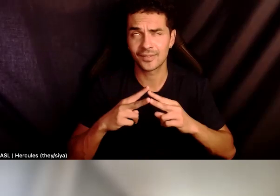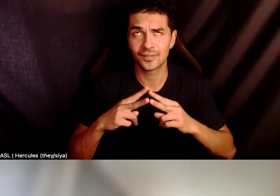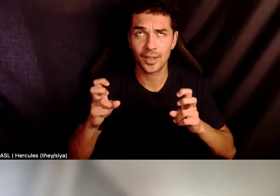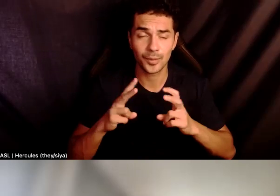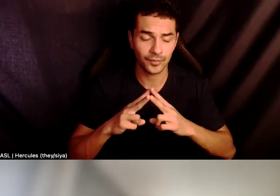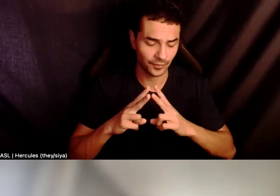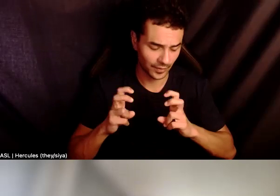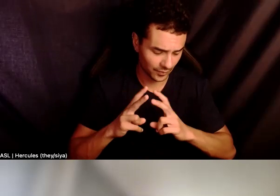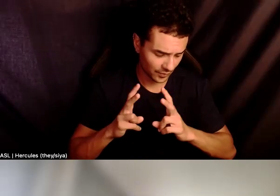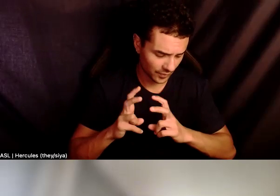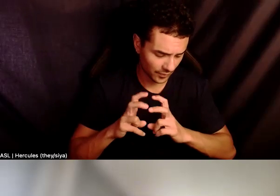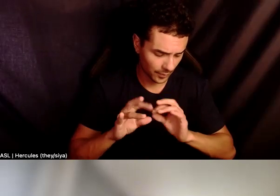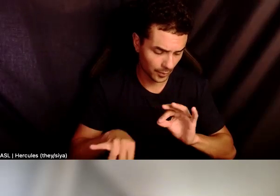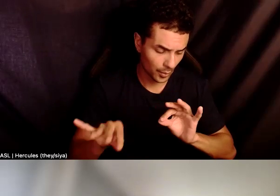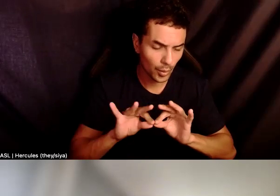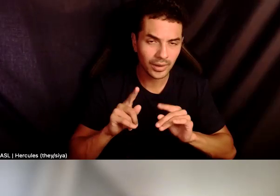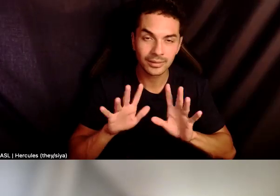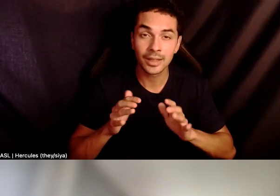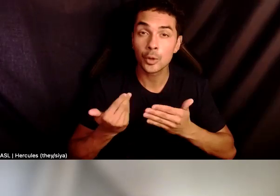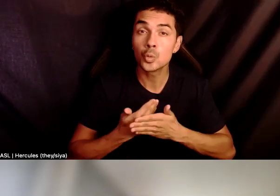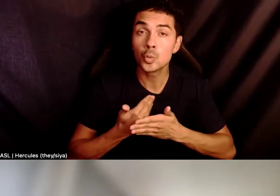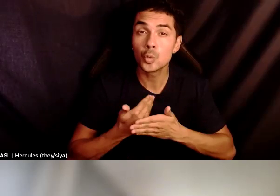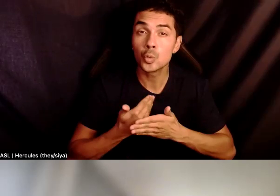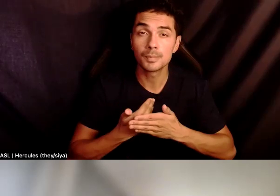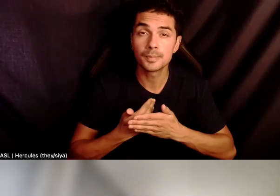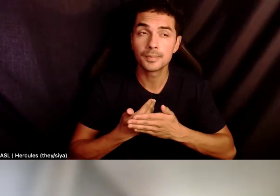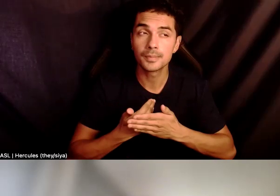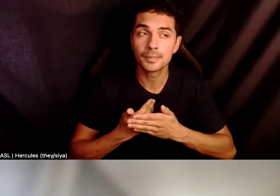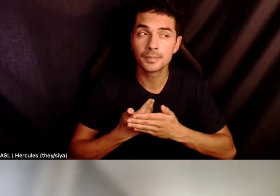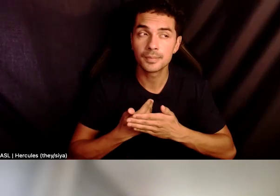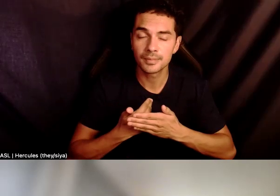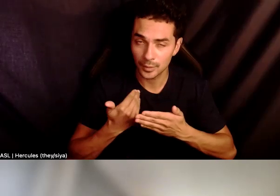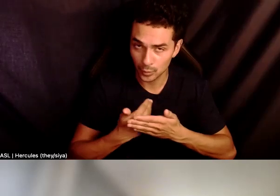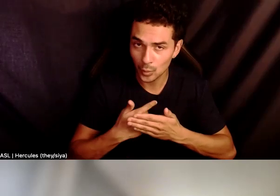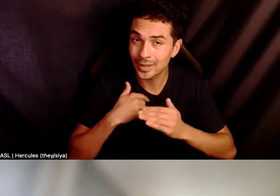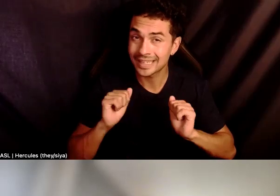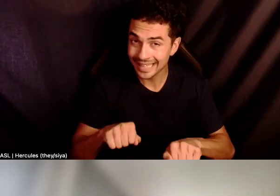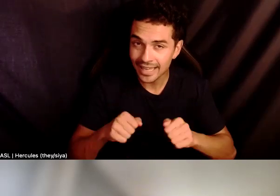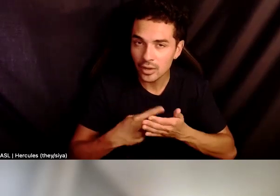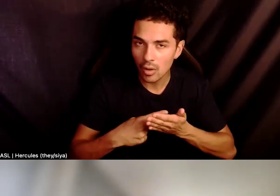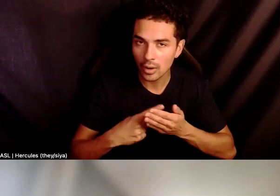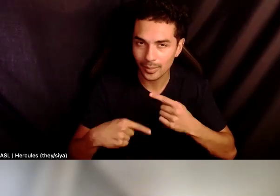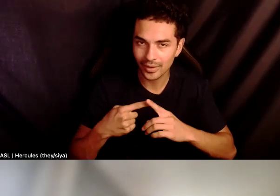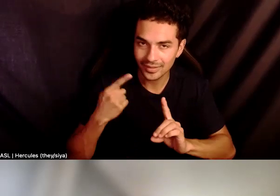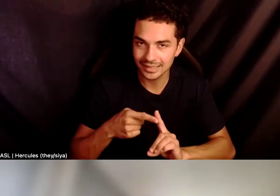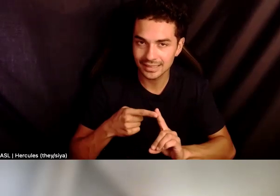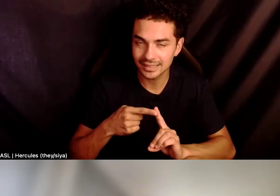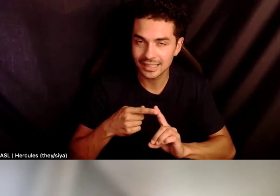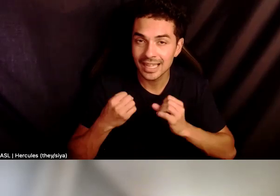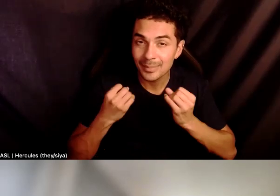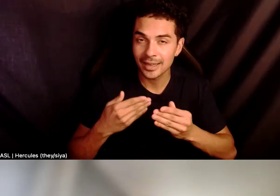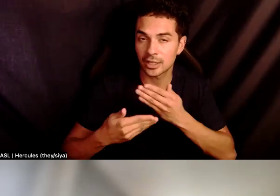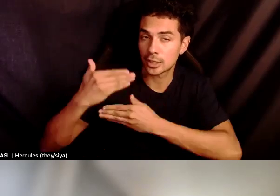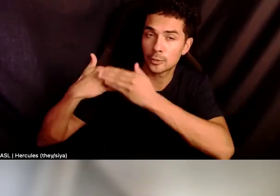remember that it's new that we can even talk about these things. And there are generations of our